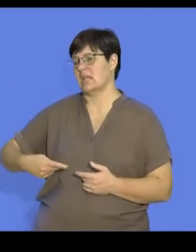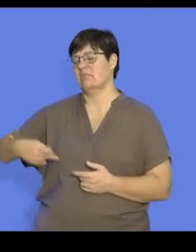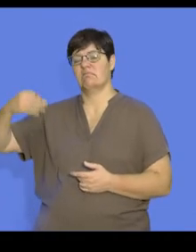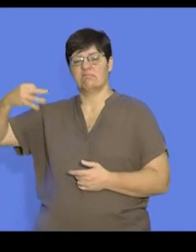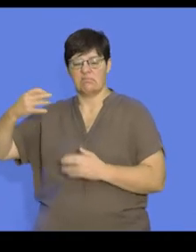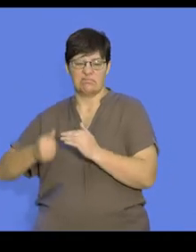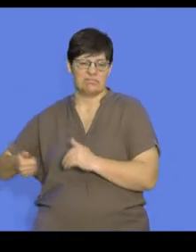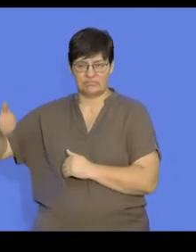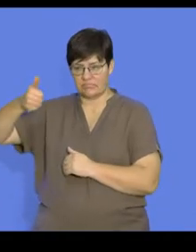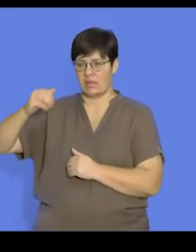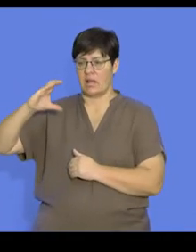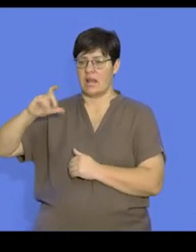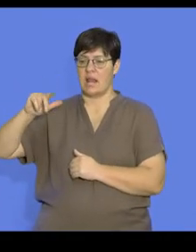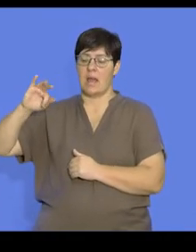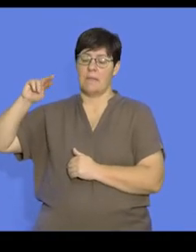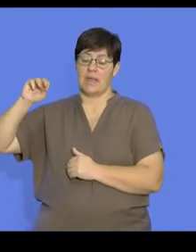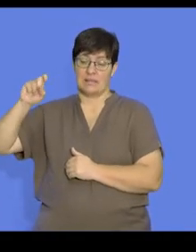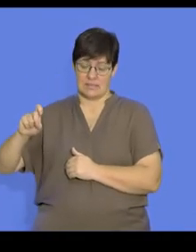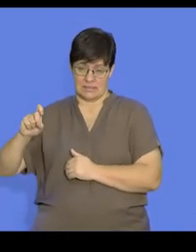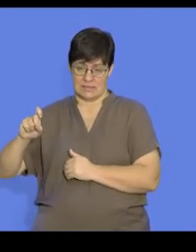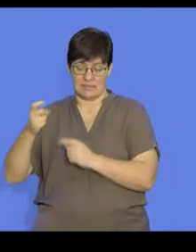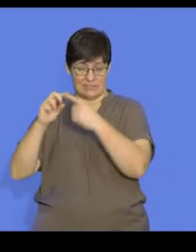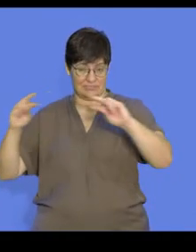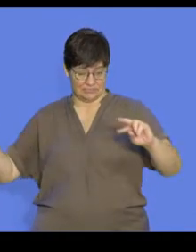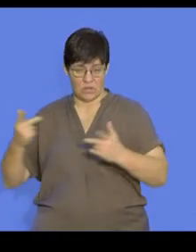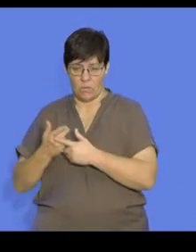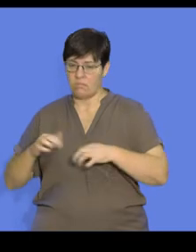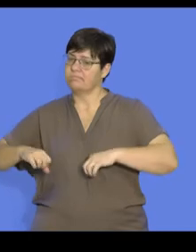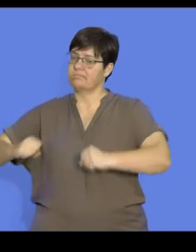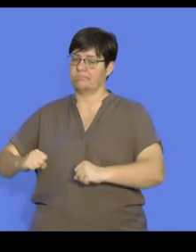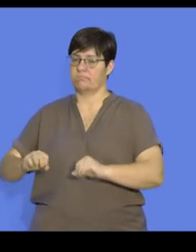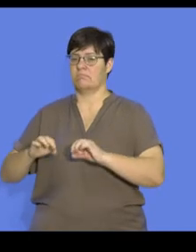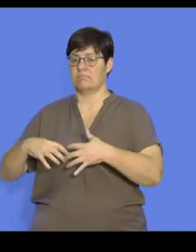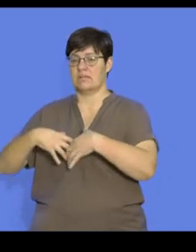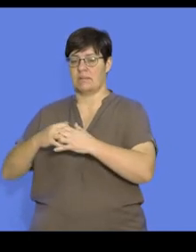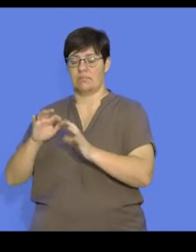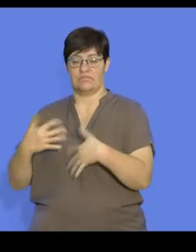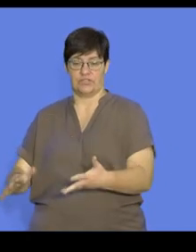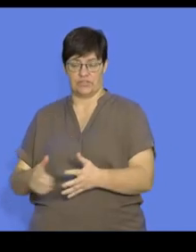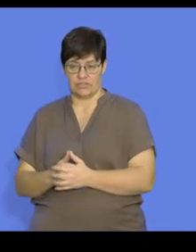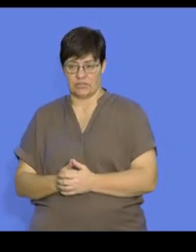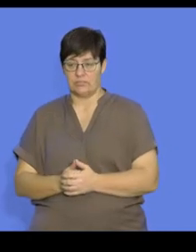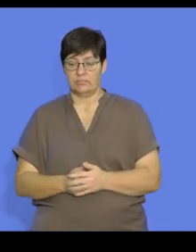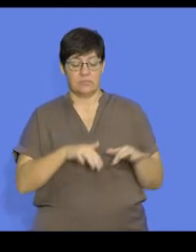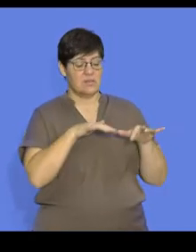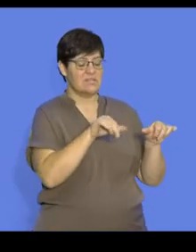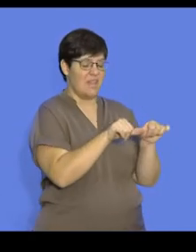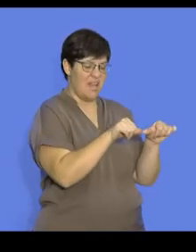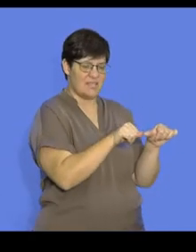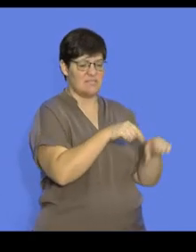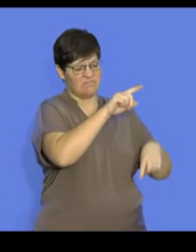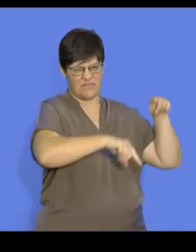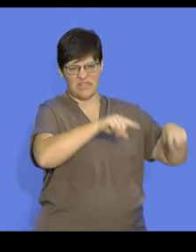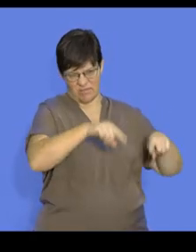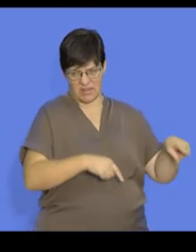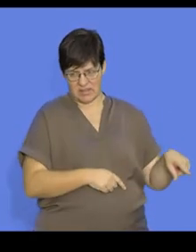and much more climax species that are established in an environment. The population sizes may vary. And